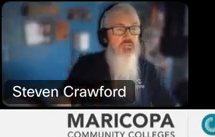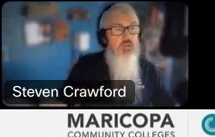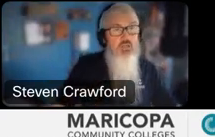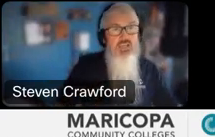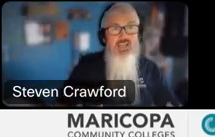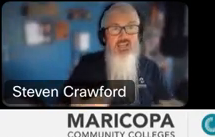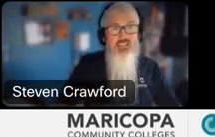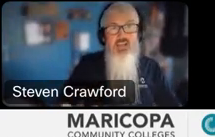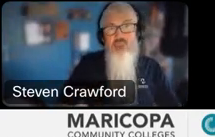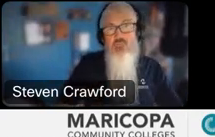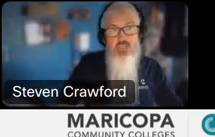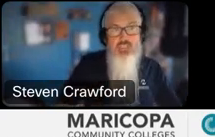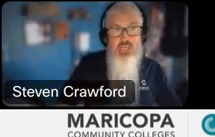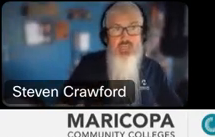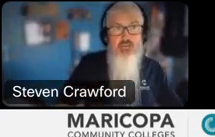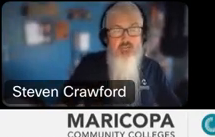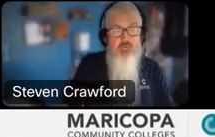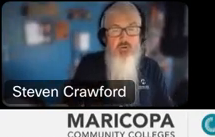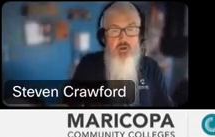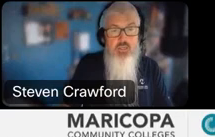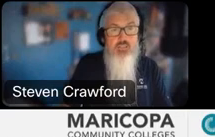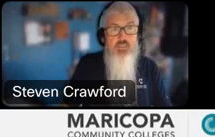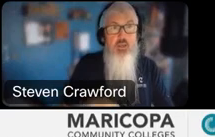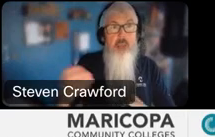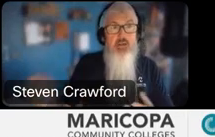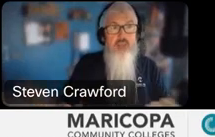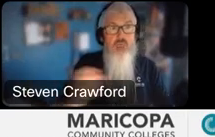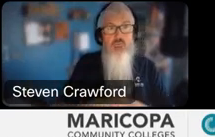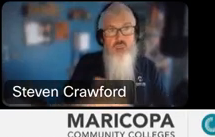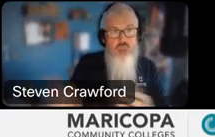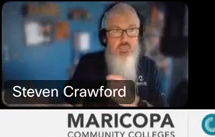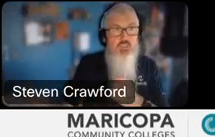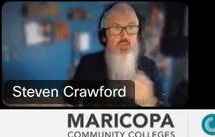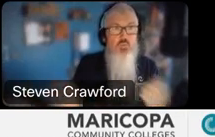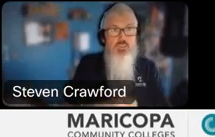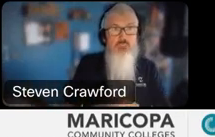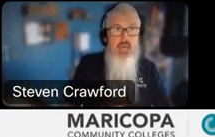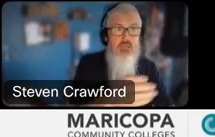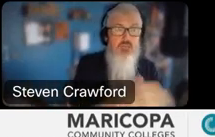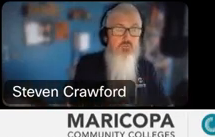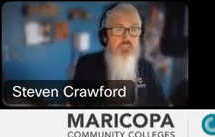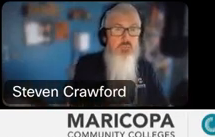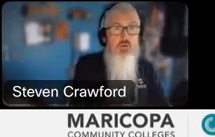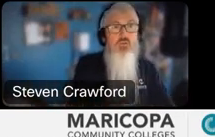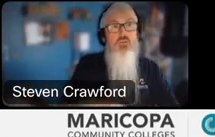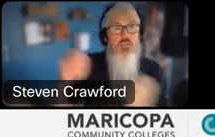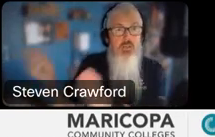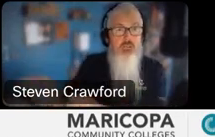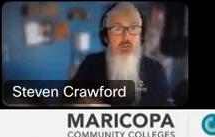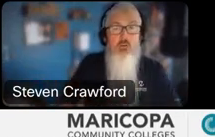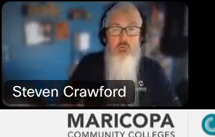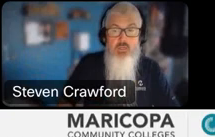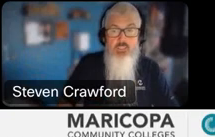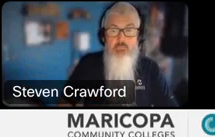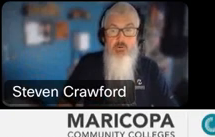person's talking, that's not really exciting for the remote audience. But if you can switch back to the speaker and then switch back